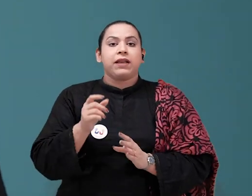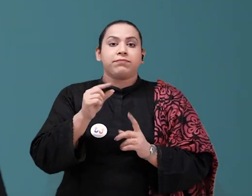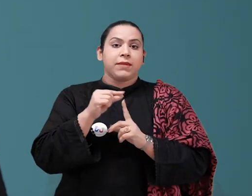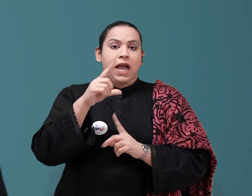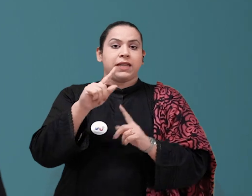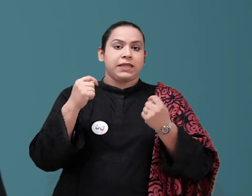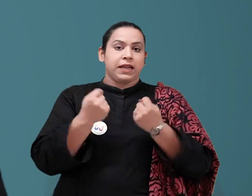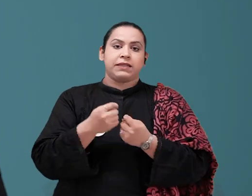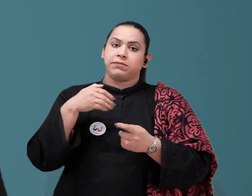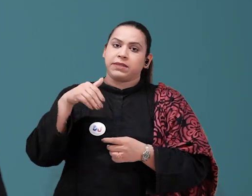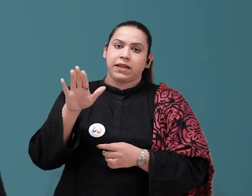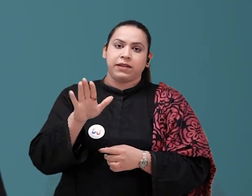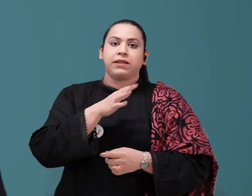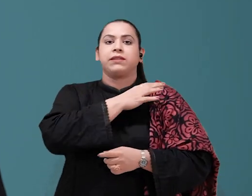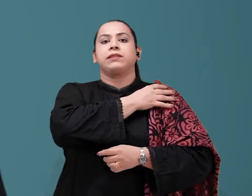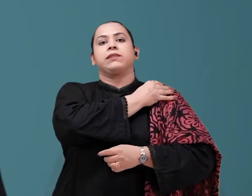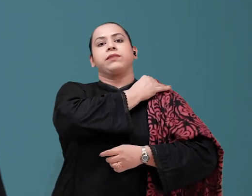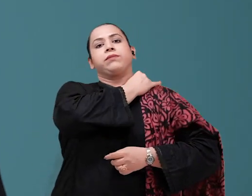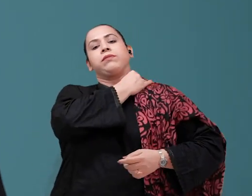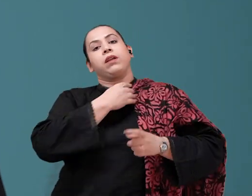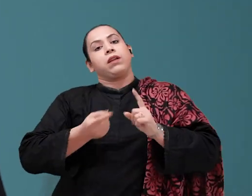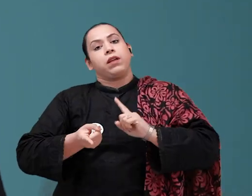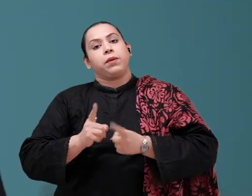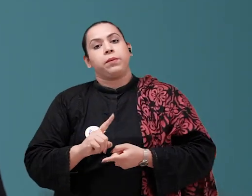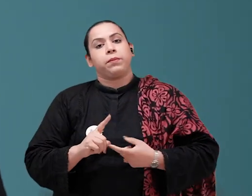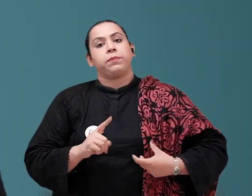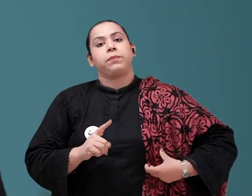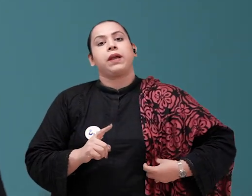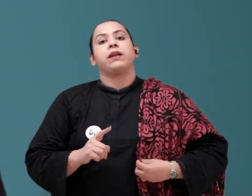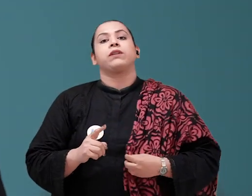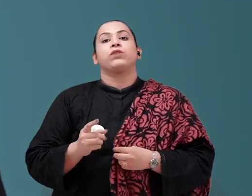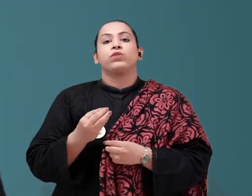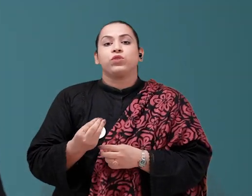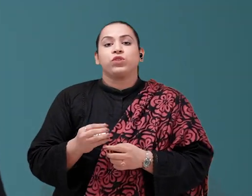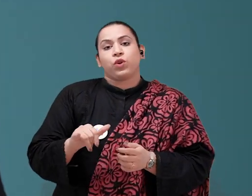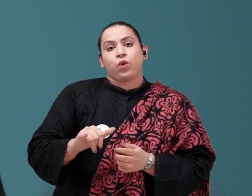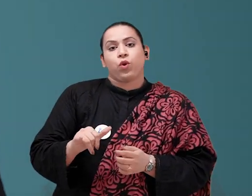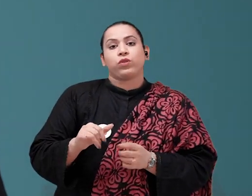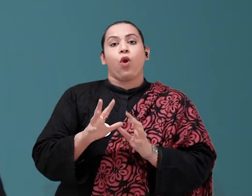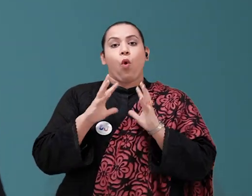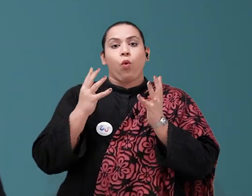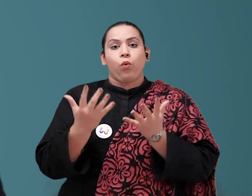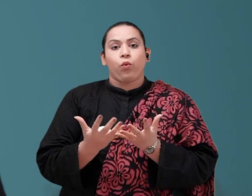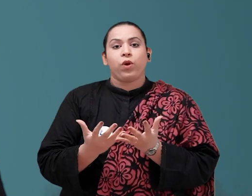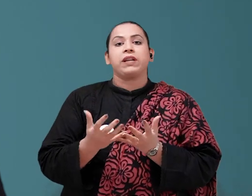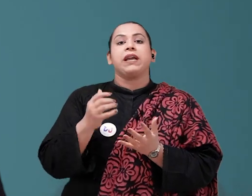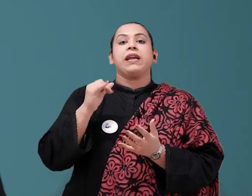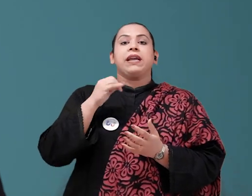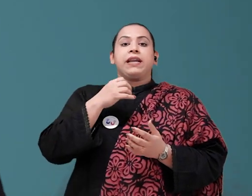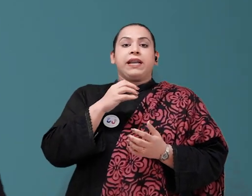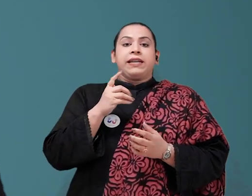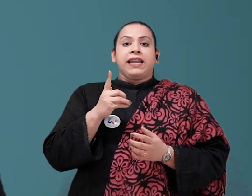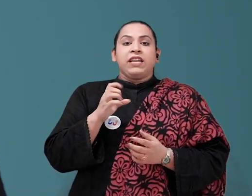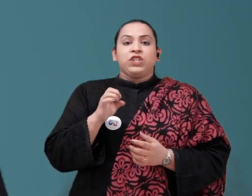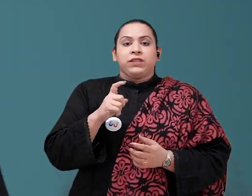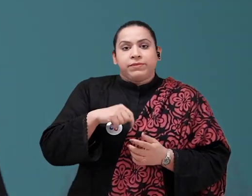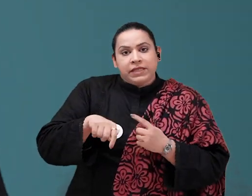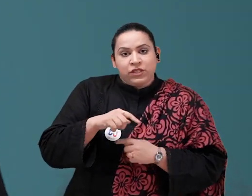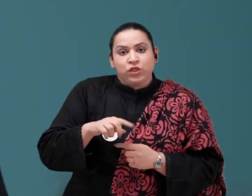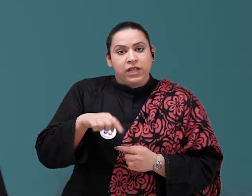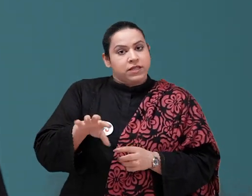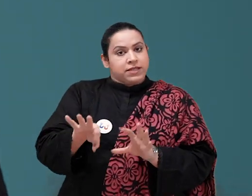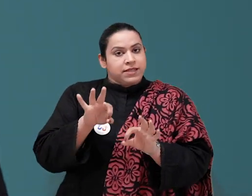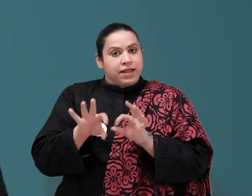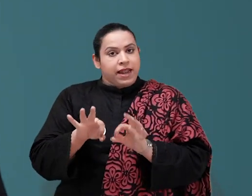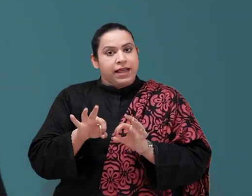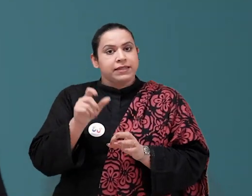only your selected players are represented. They can category. They can represent their So,